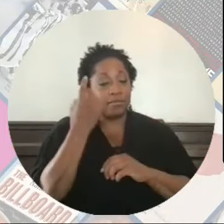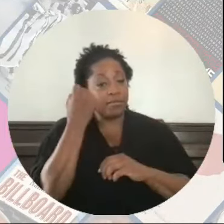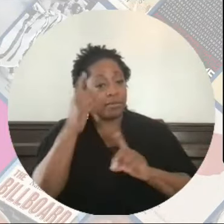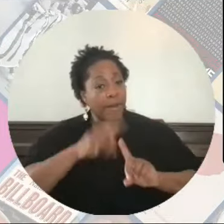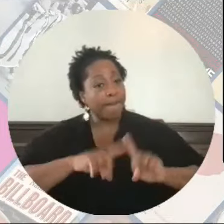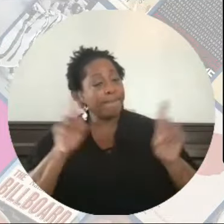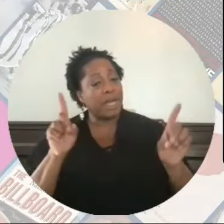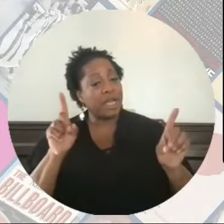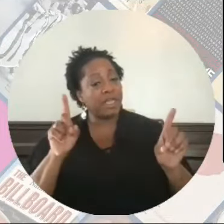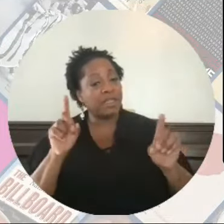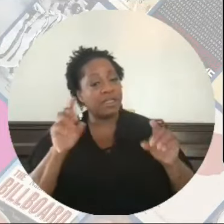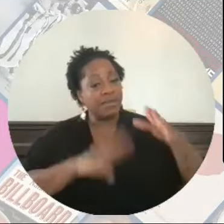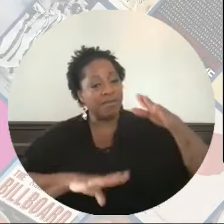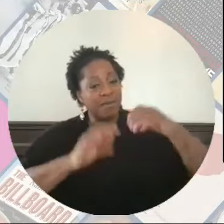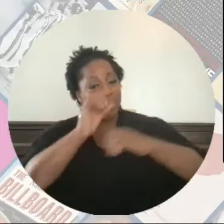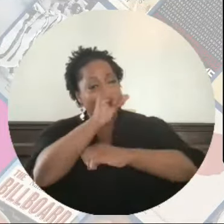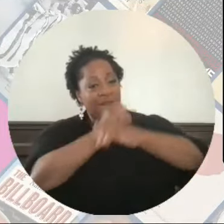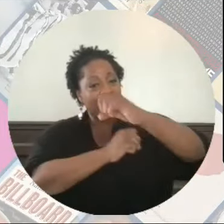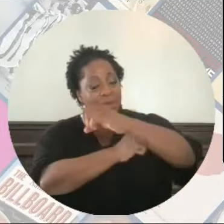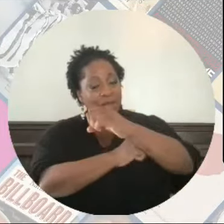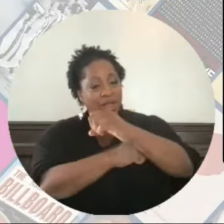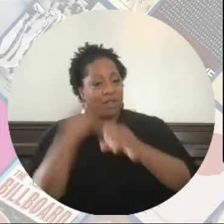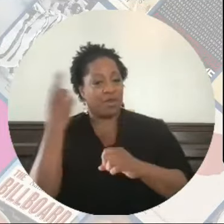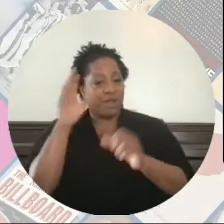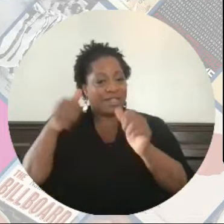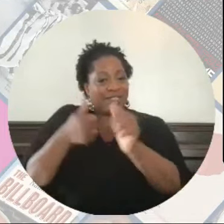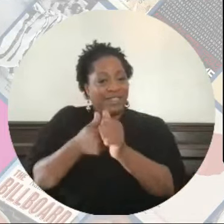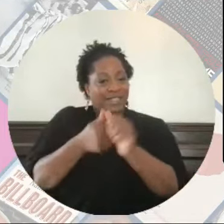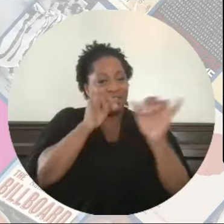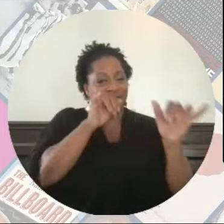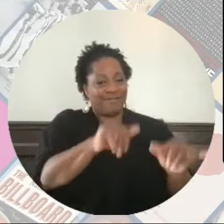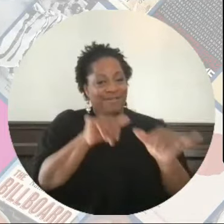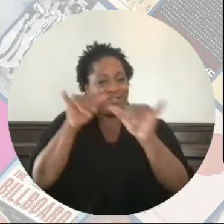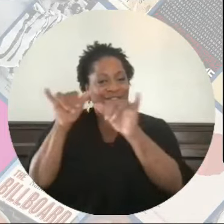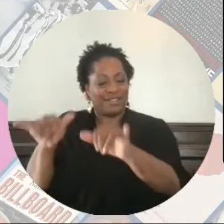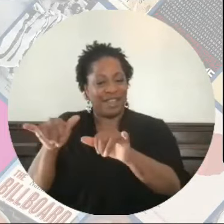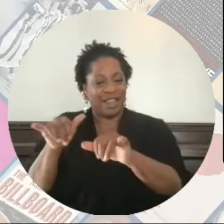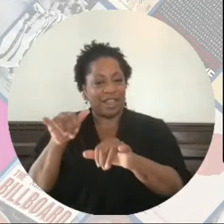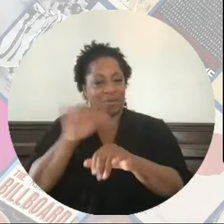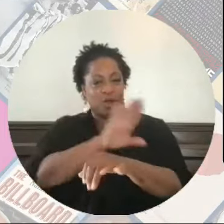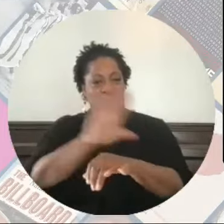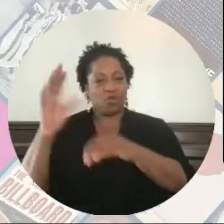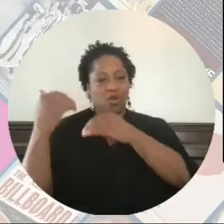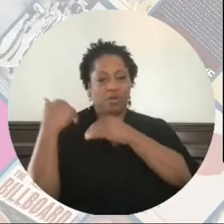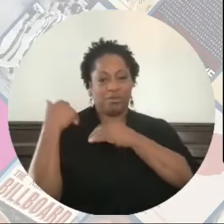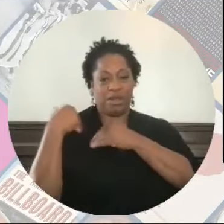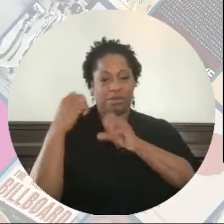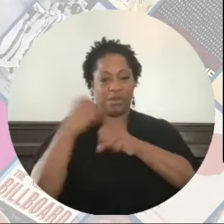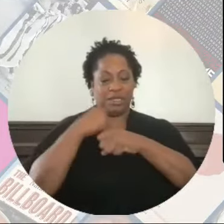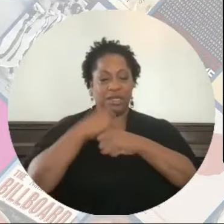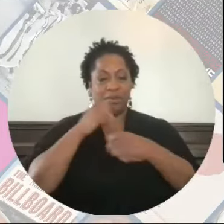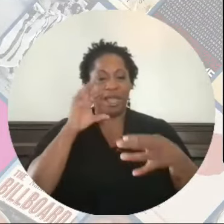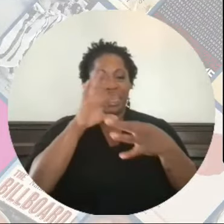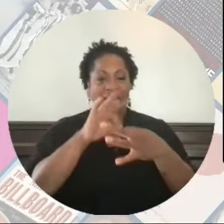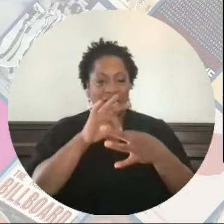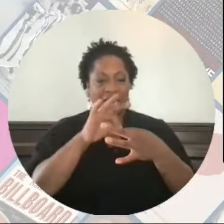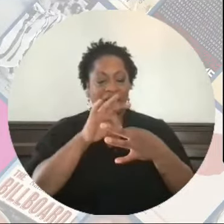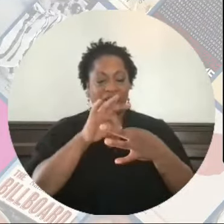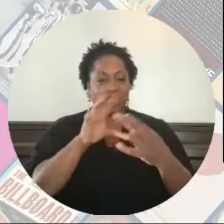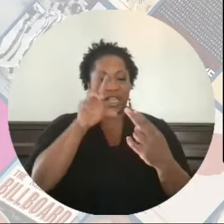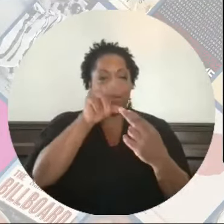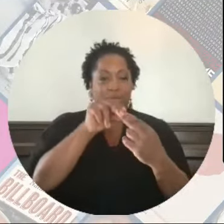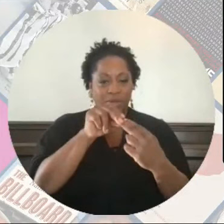fundamentally the purposes are the same, and it is on us to make connections and build